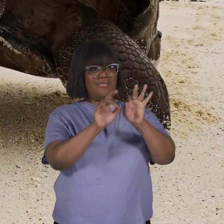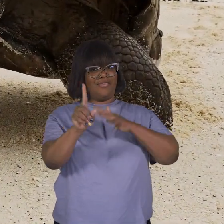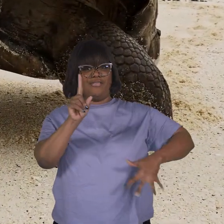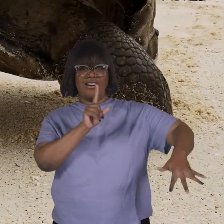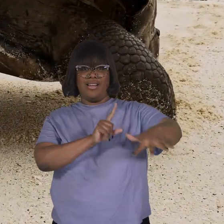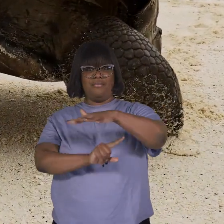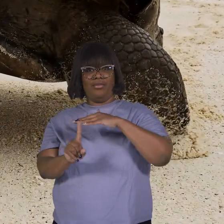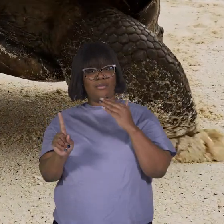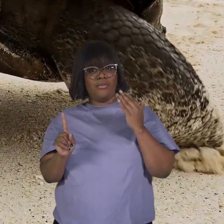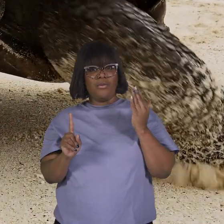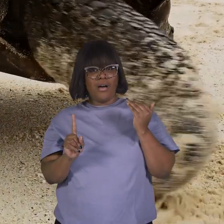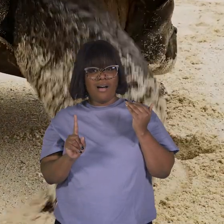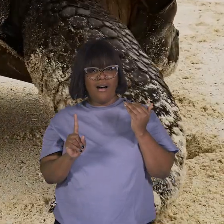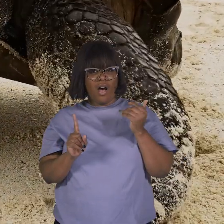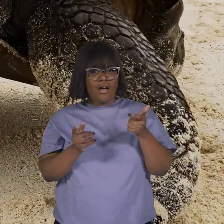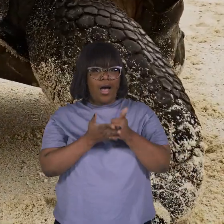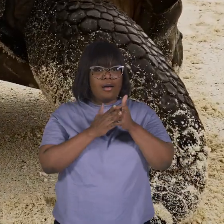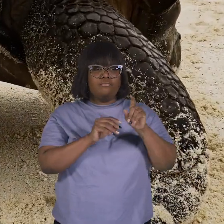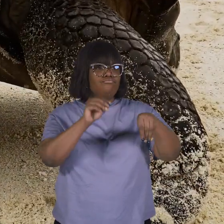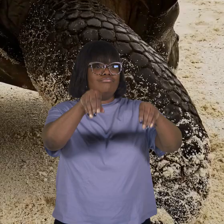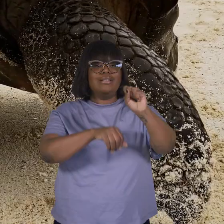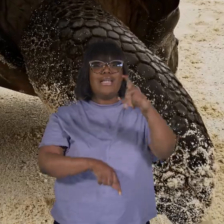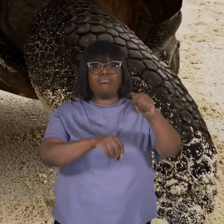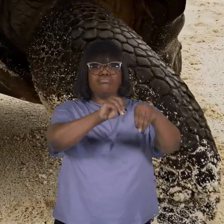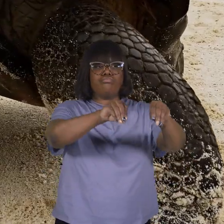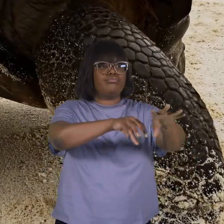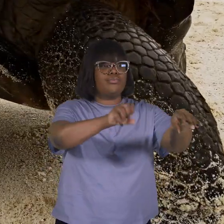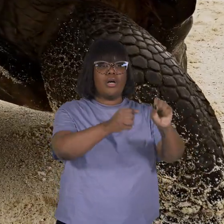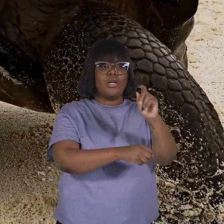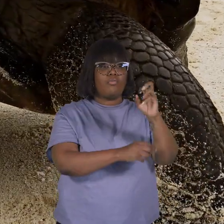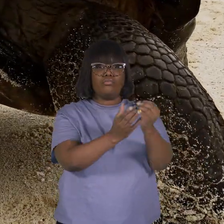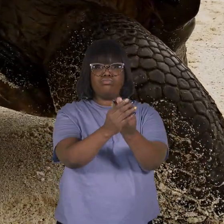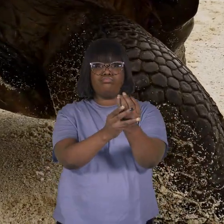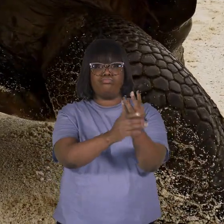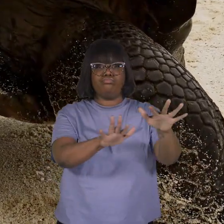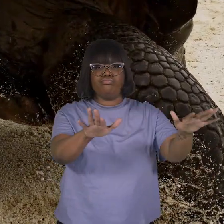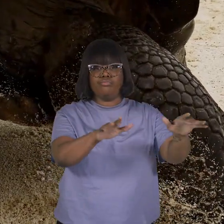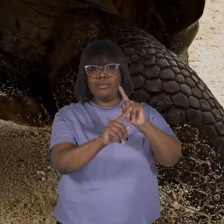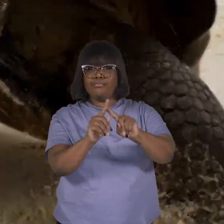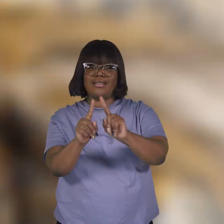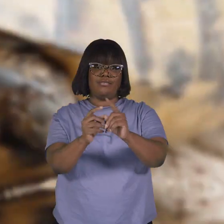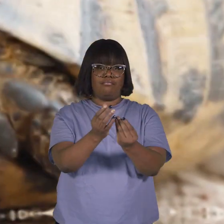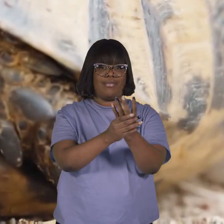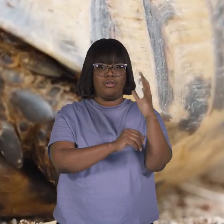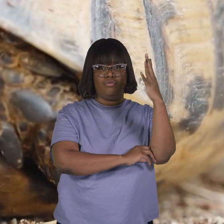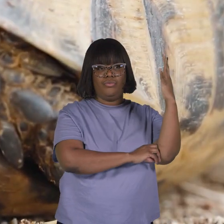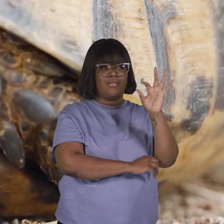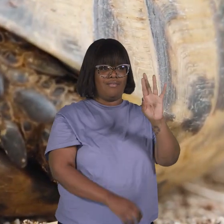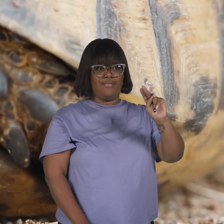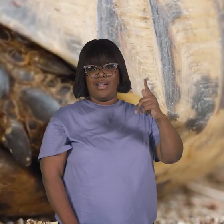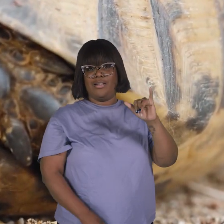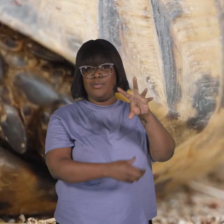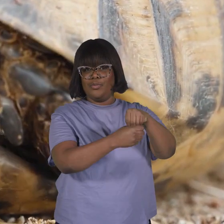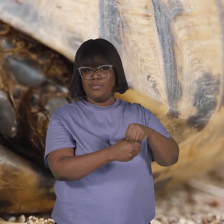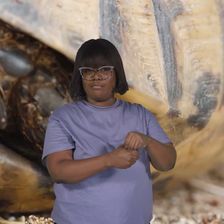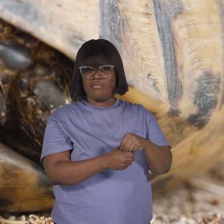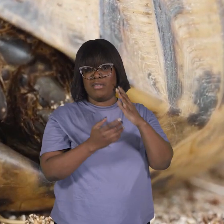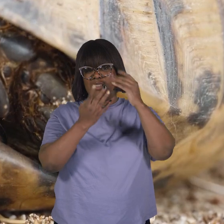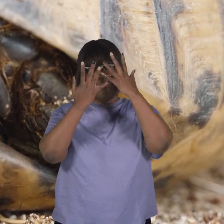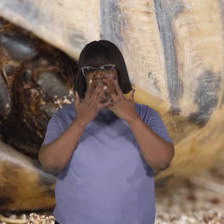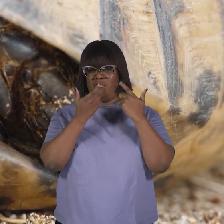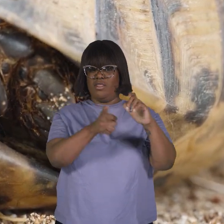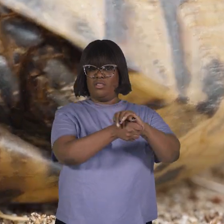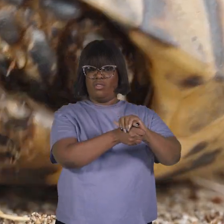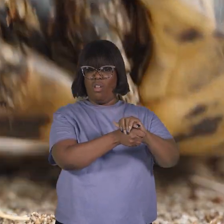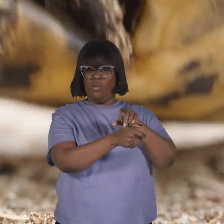because they spread seeds and disperse spores for many plants, trees, and fungi. But sadly, many tortoise